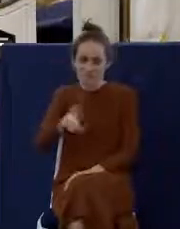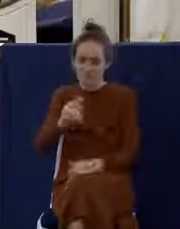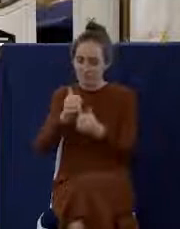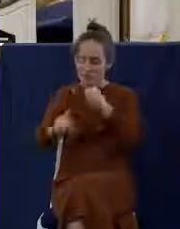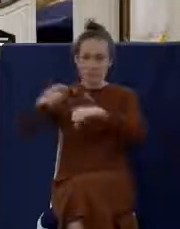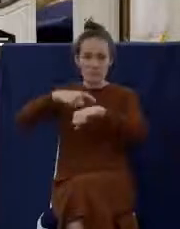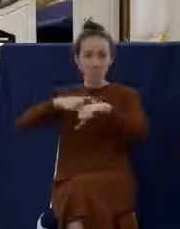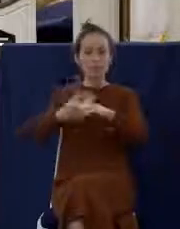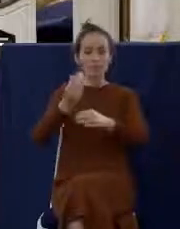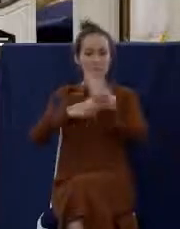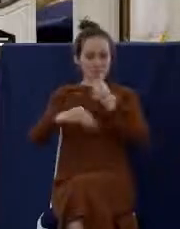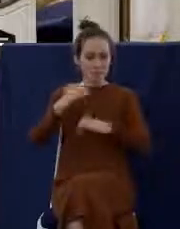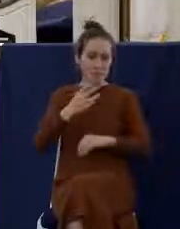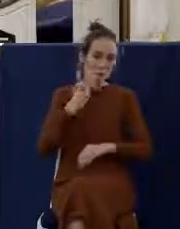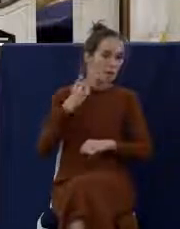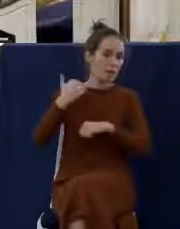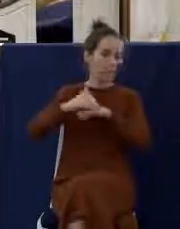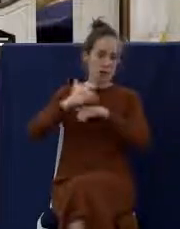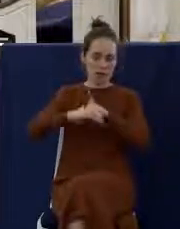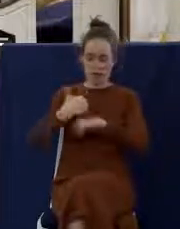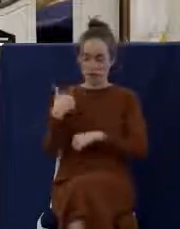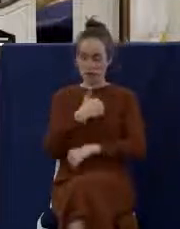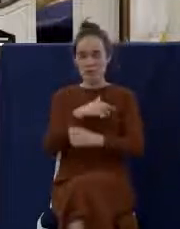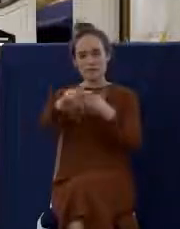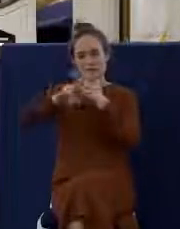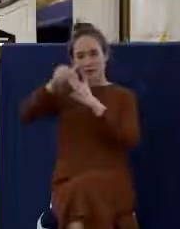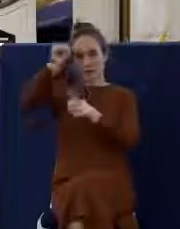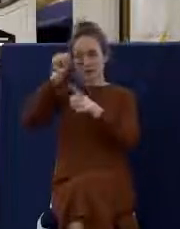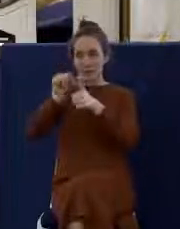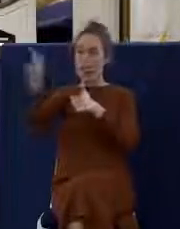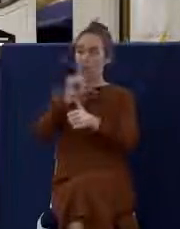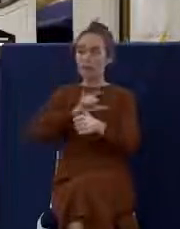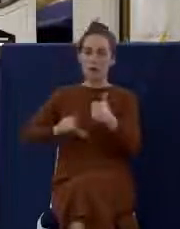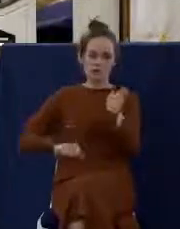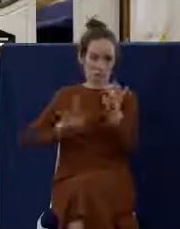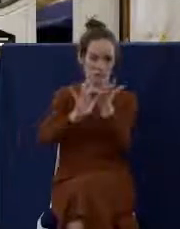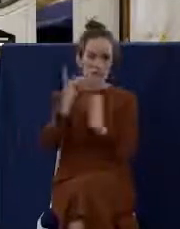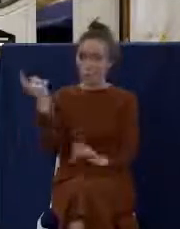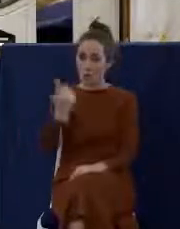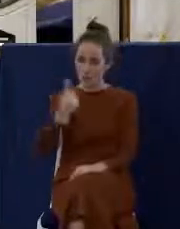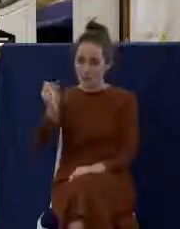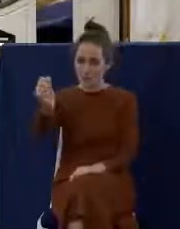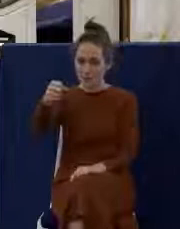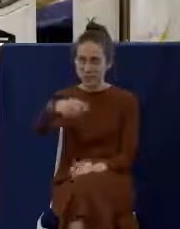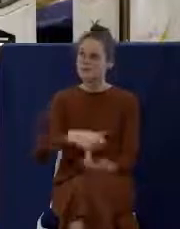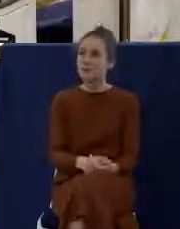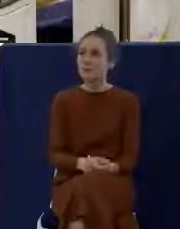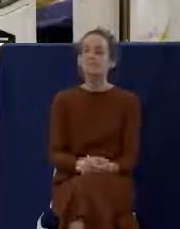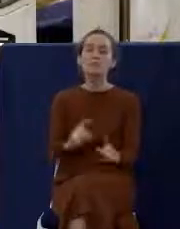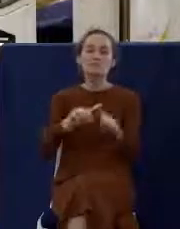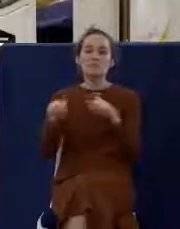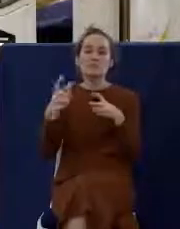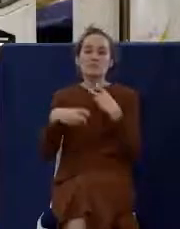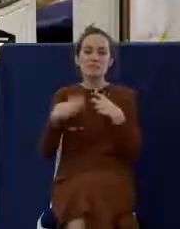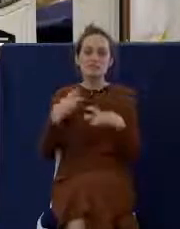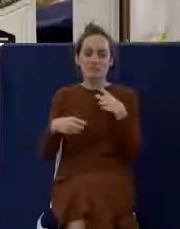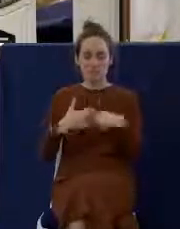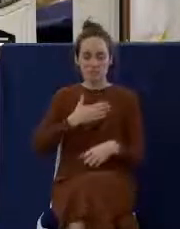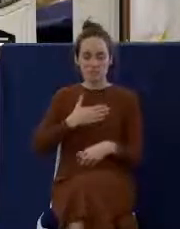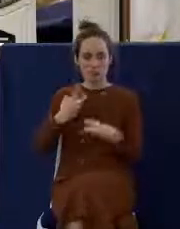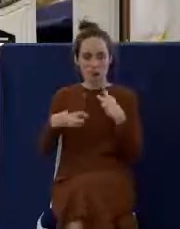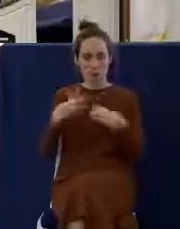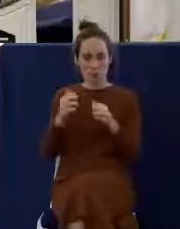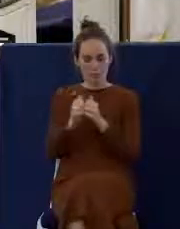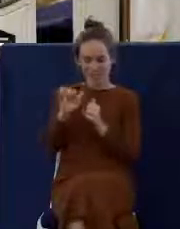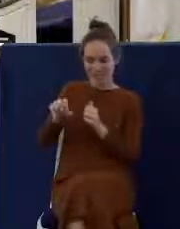remember the Lord Jesus. So it is a memorial supper. The problem I have with this position is not in what it